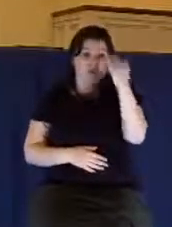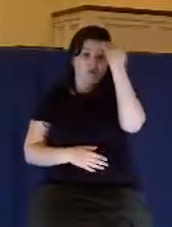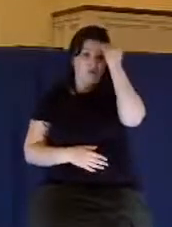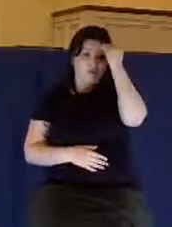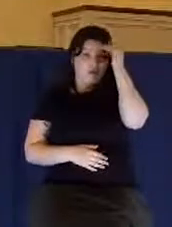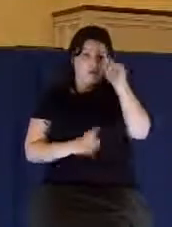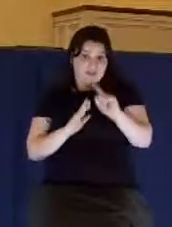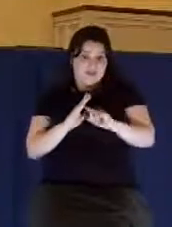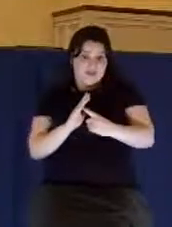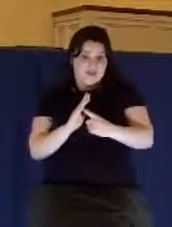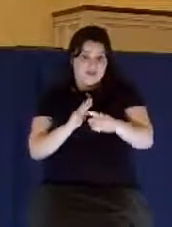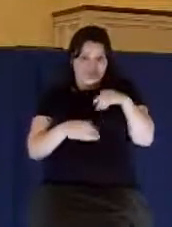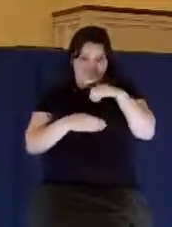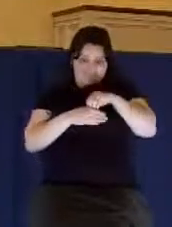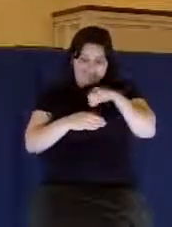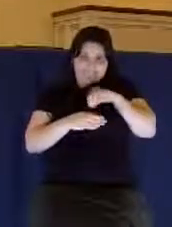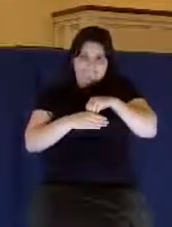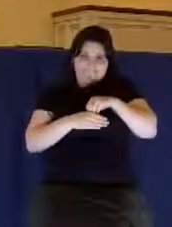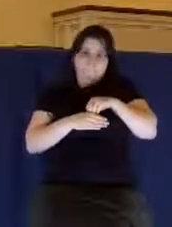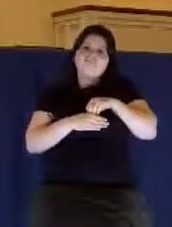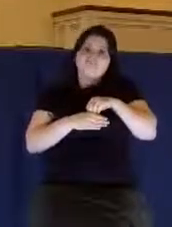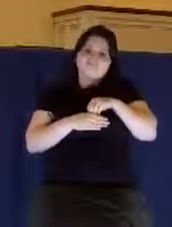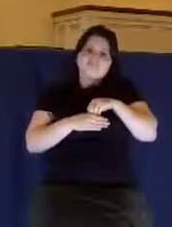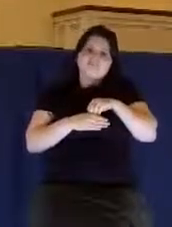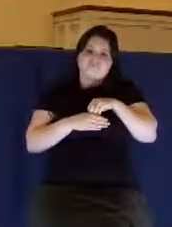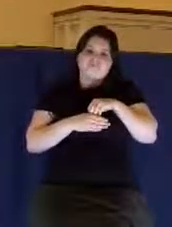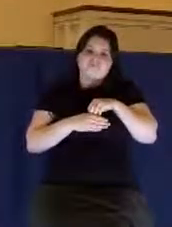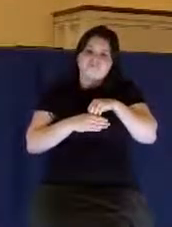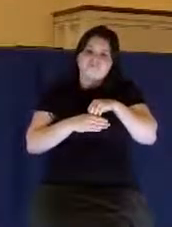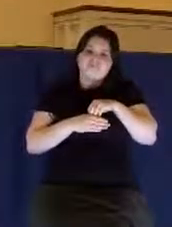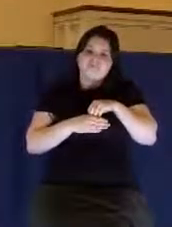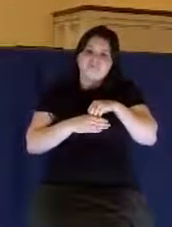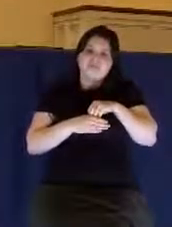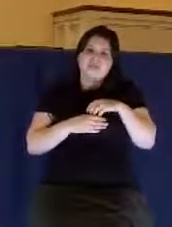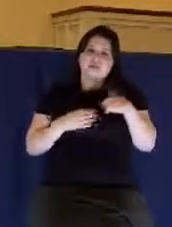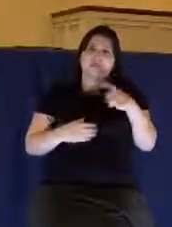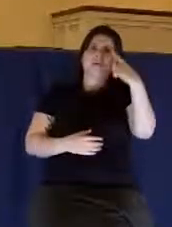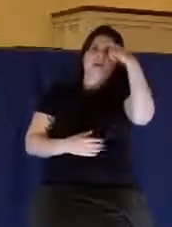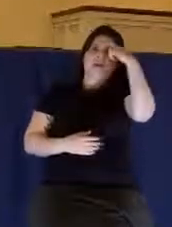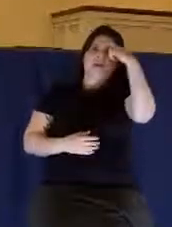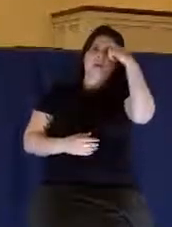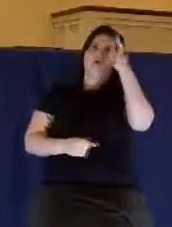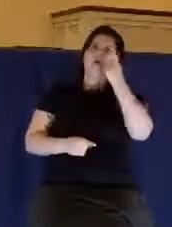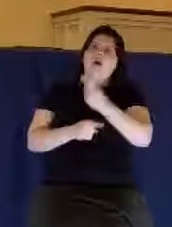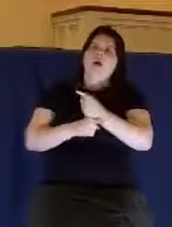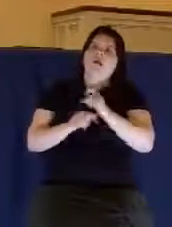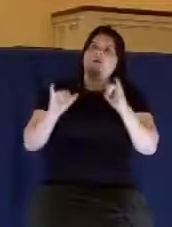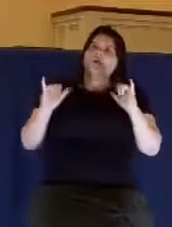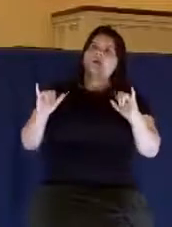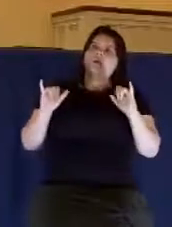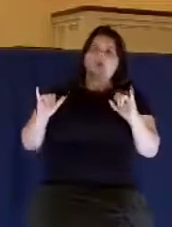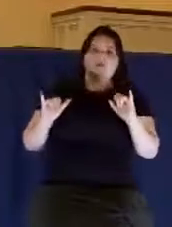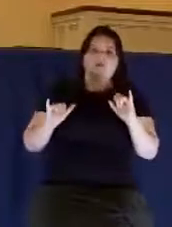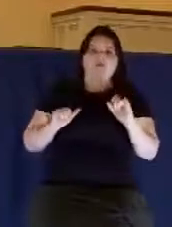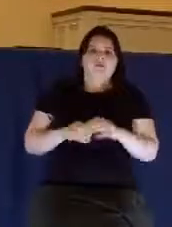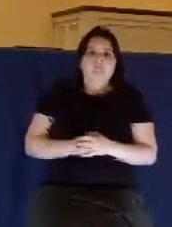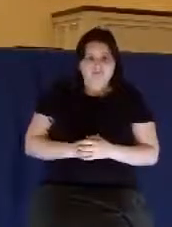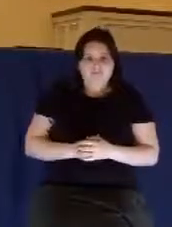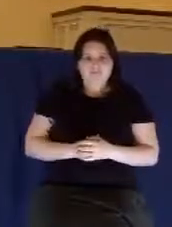Remember I said you have to win the battle on the inside? It starts with right thinking. That's why he says, do not err.